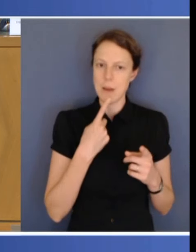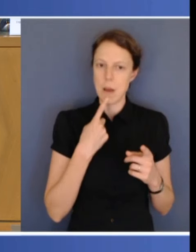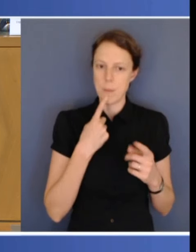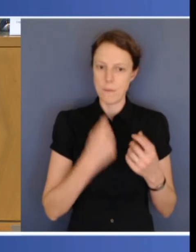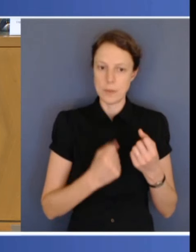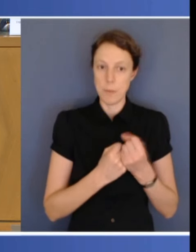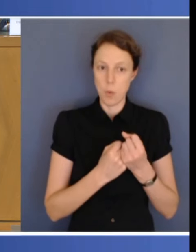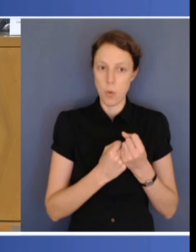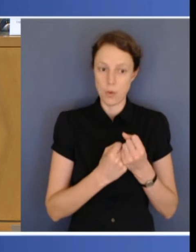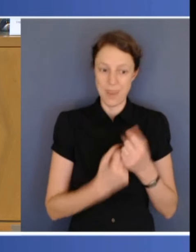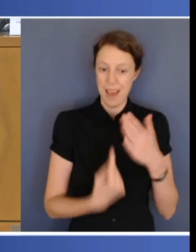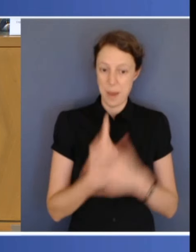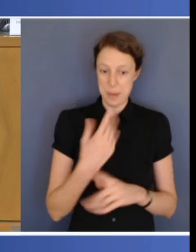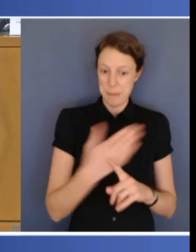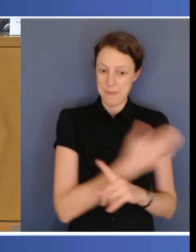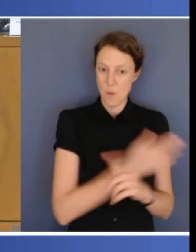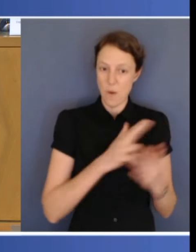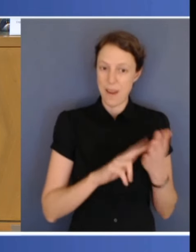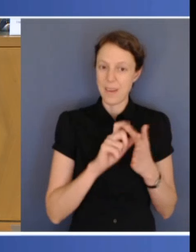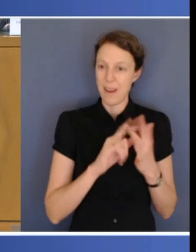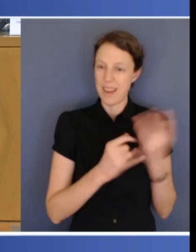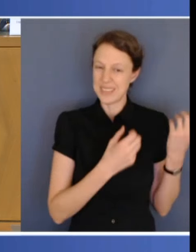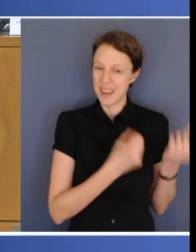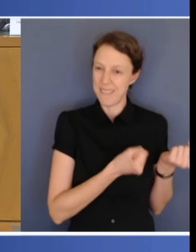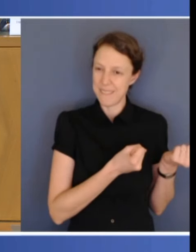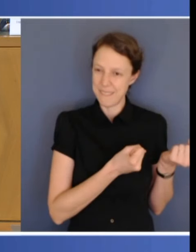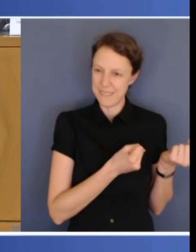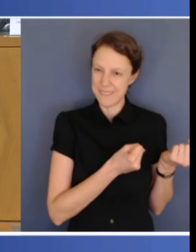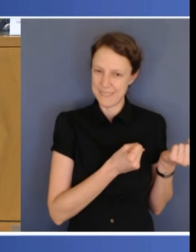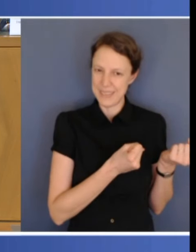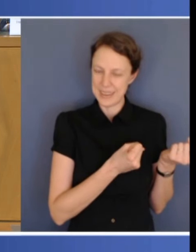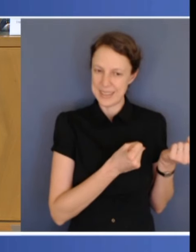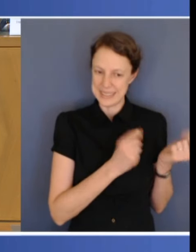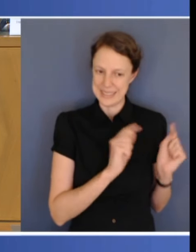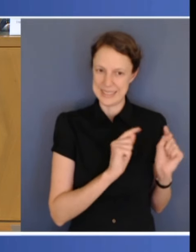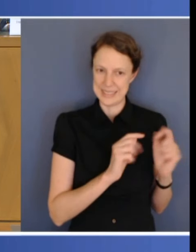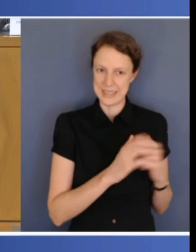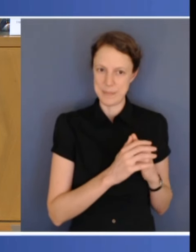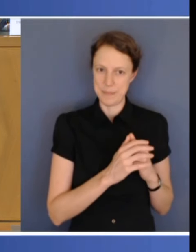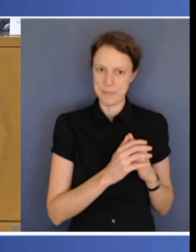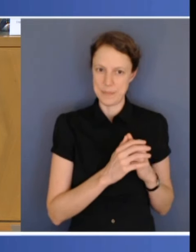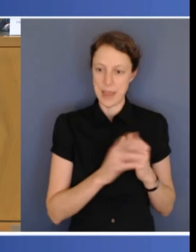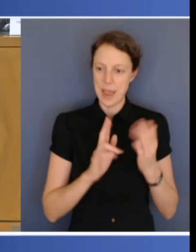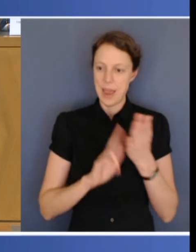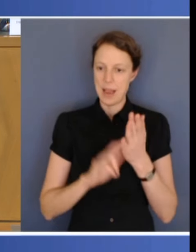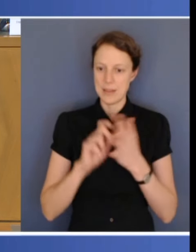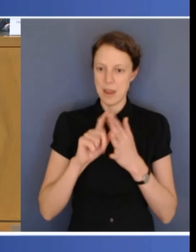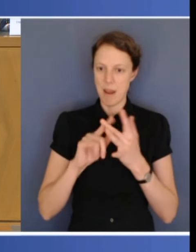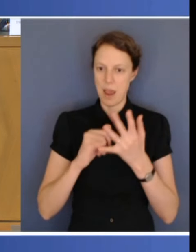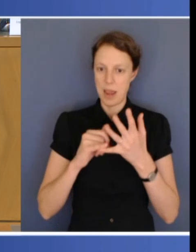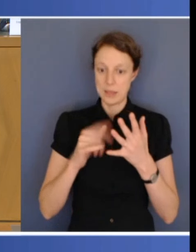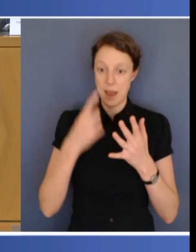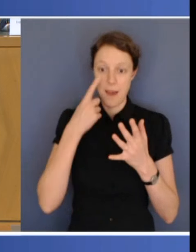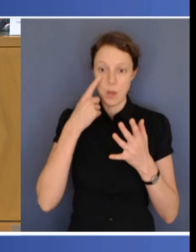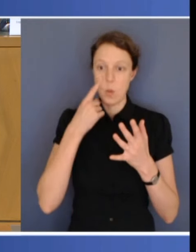before the NDIS came around. The NDIS, at the moment, with its projections of where it was headed,